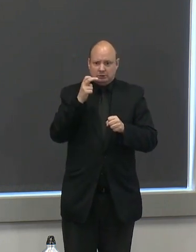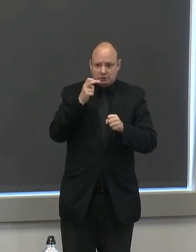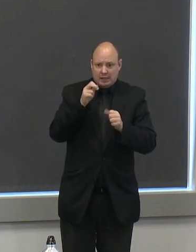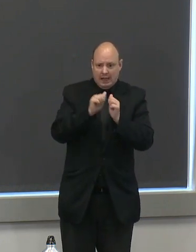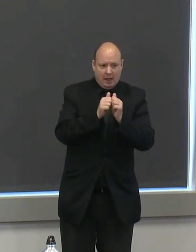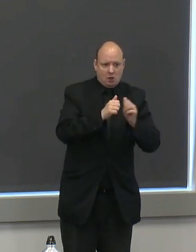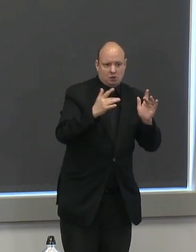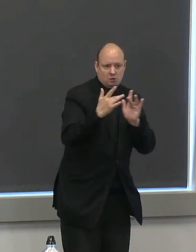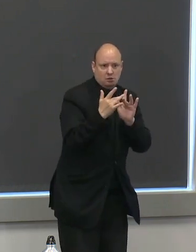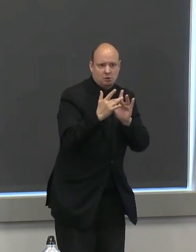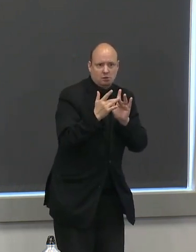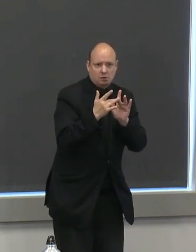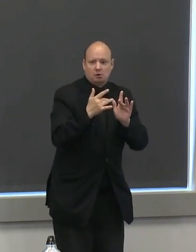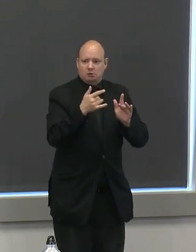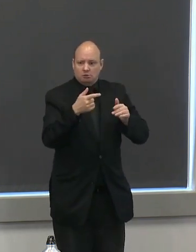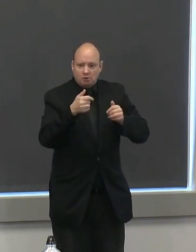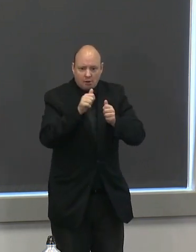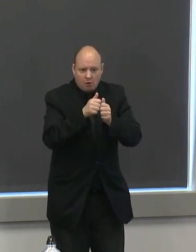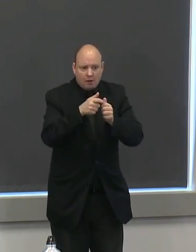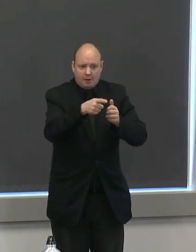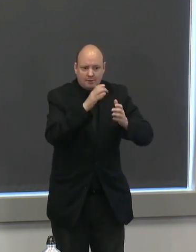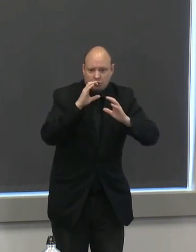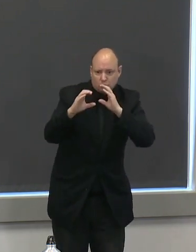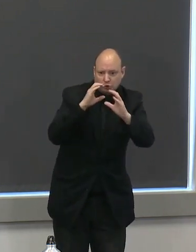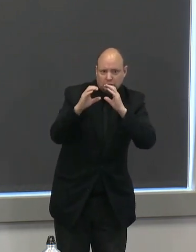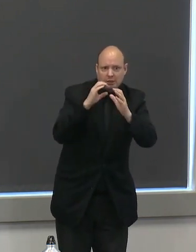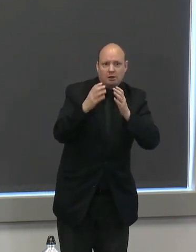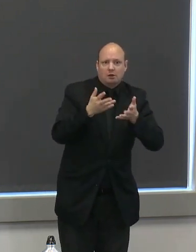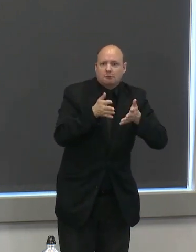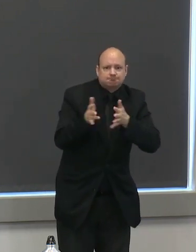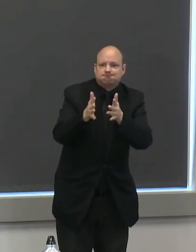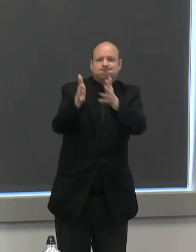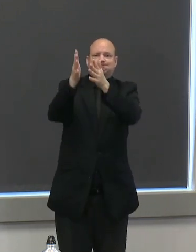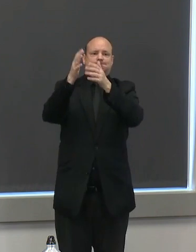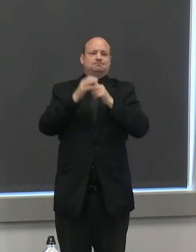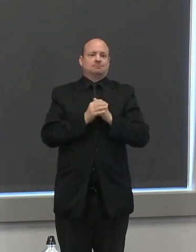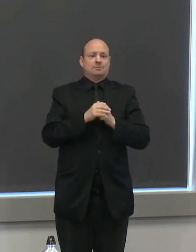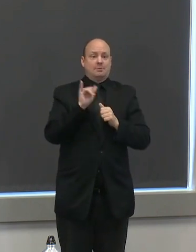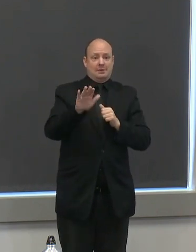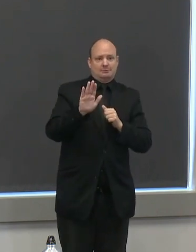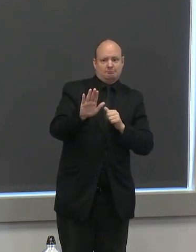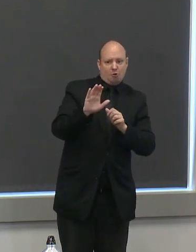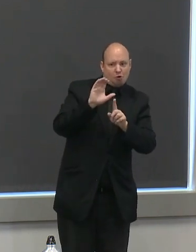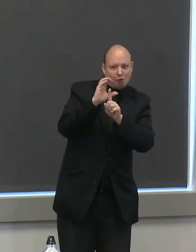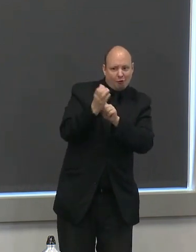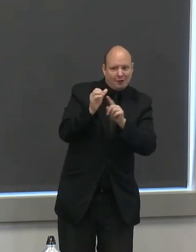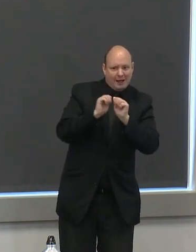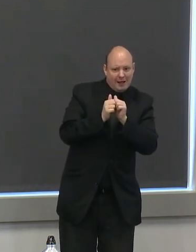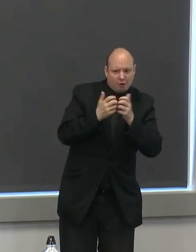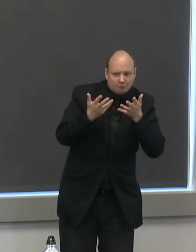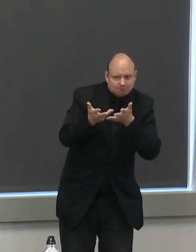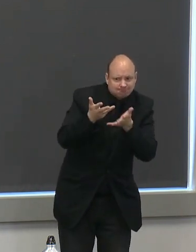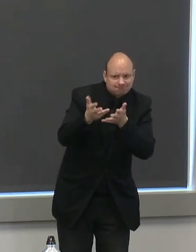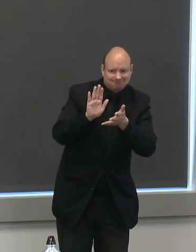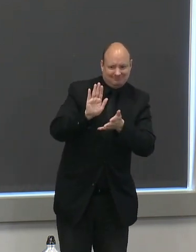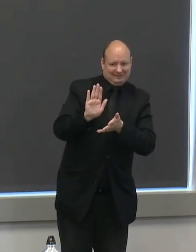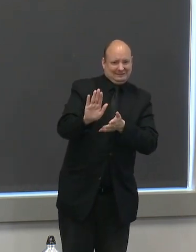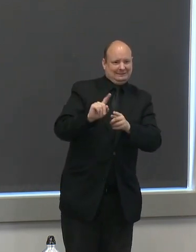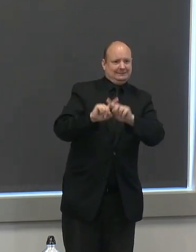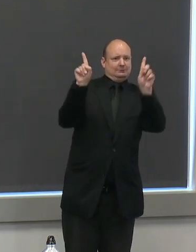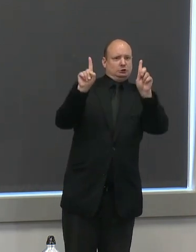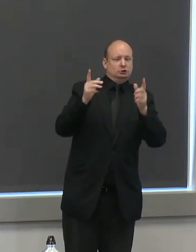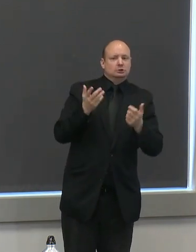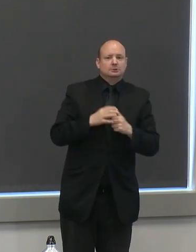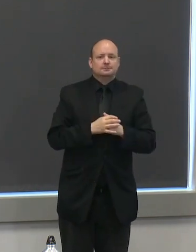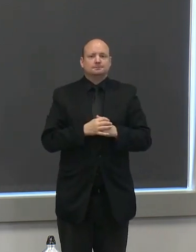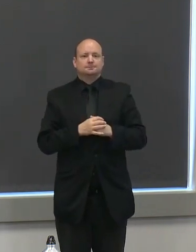to engage with these oregonians in culturally specific ways these workers will provide people who